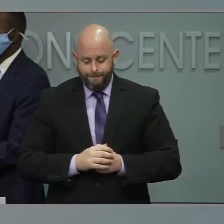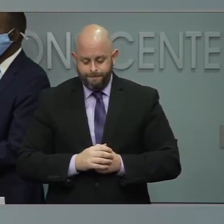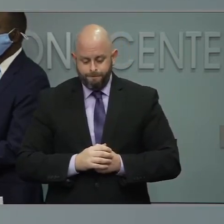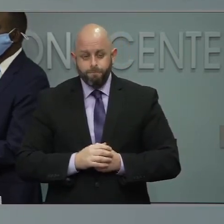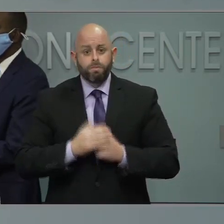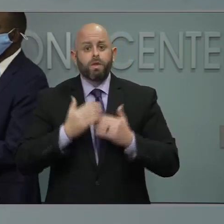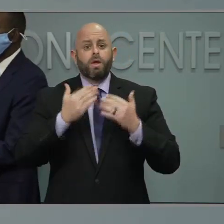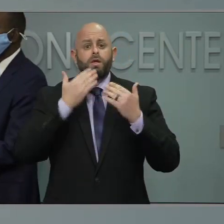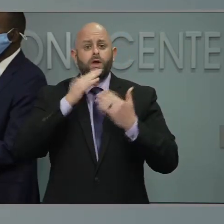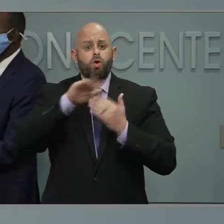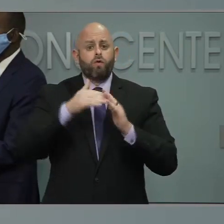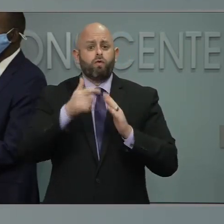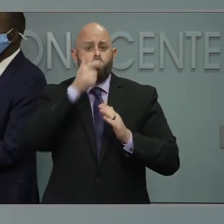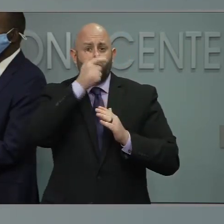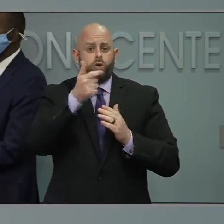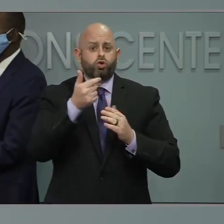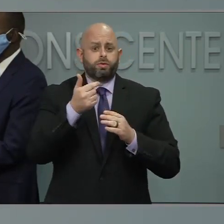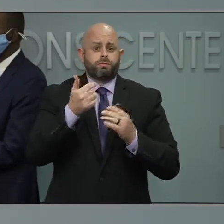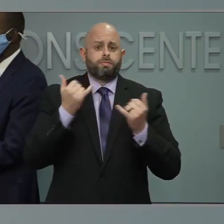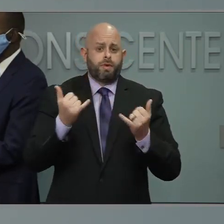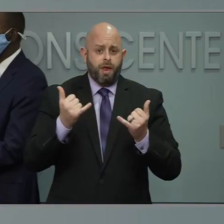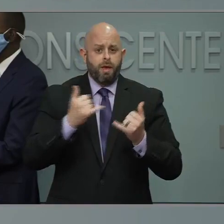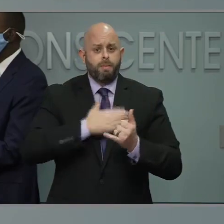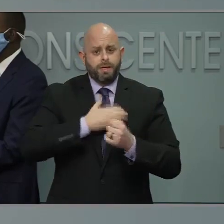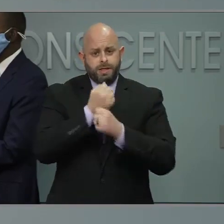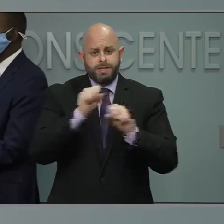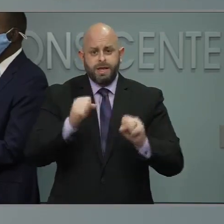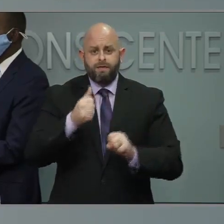Thank you all for being with us today. Please stay safe out there.